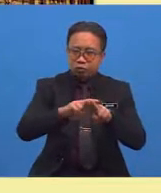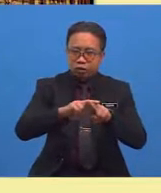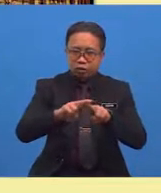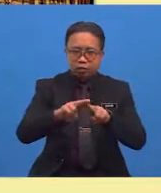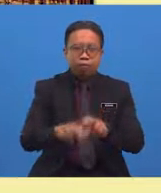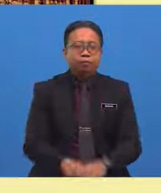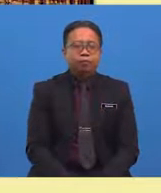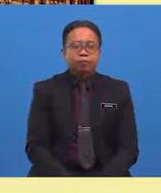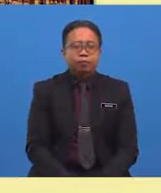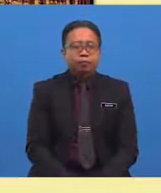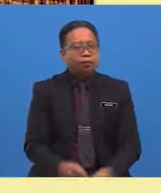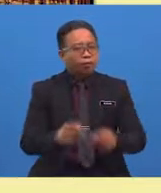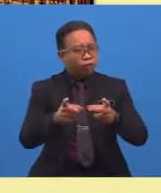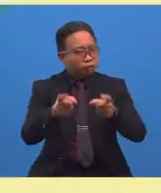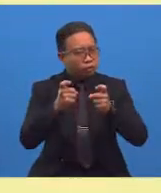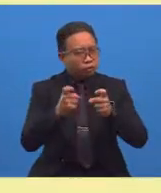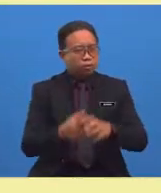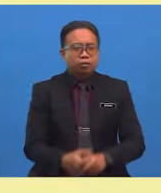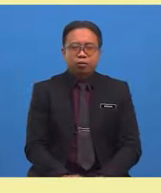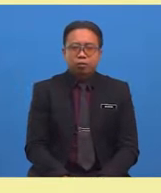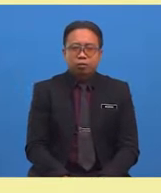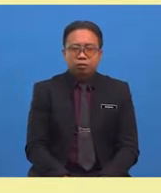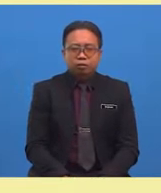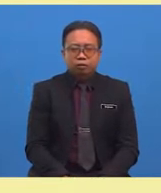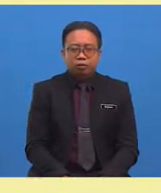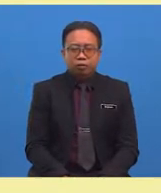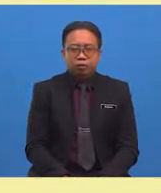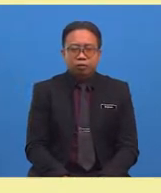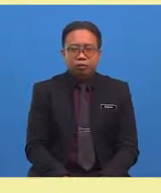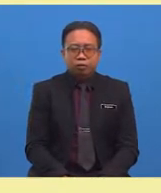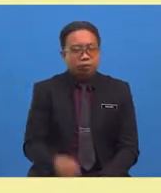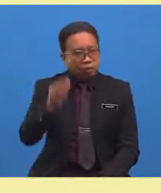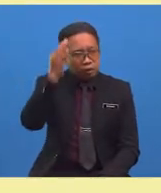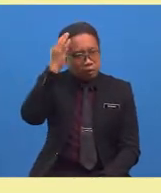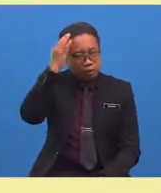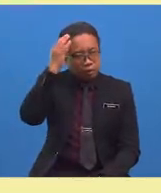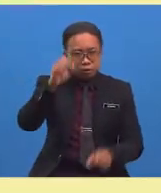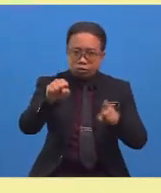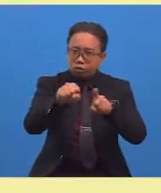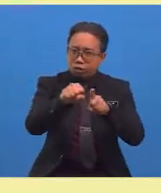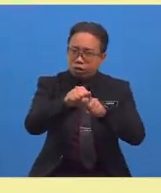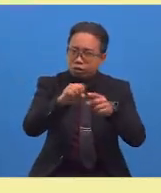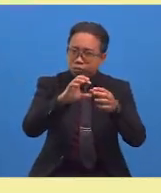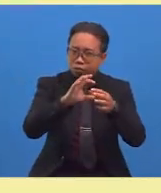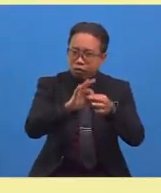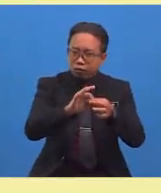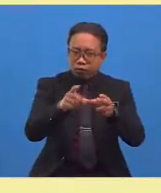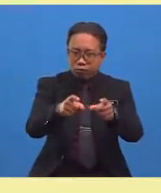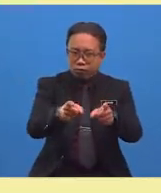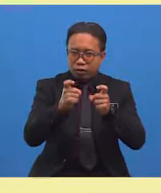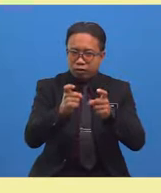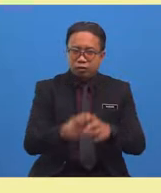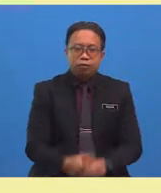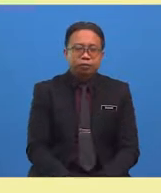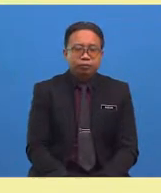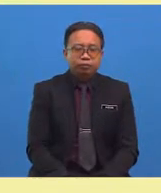was a fast ride. Fast. Let's think of a synonym for fast. Hmm.